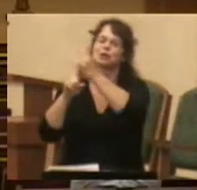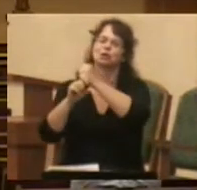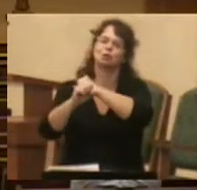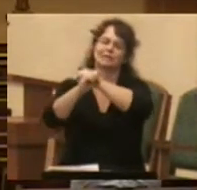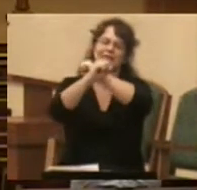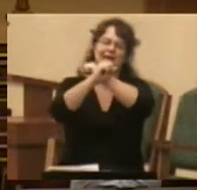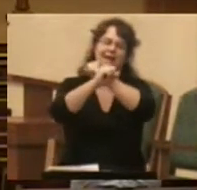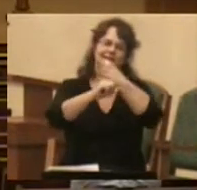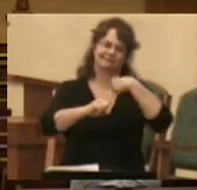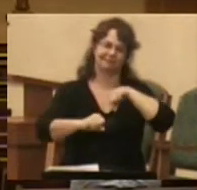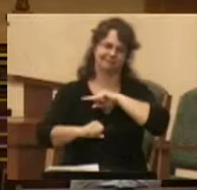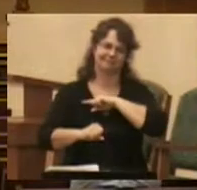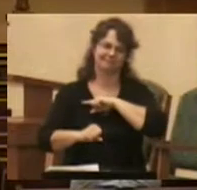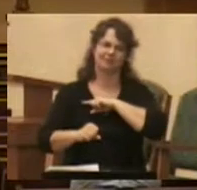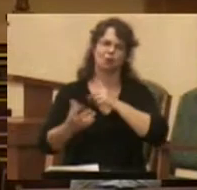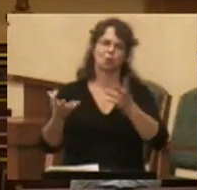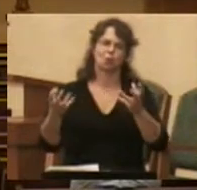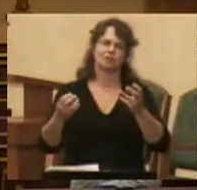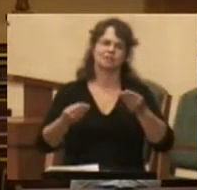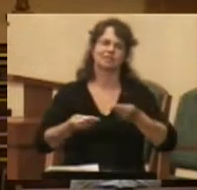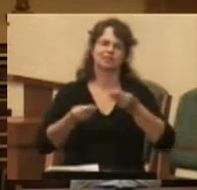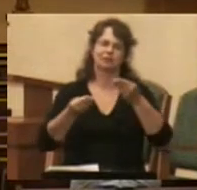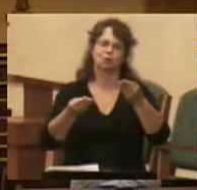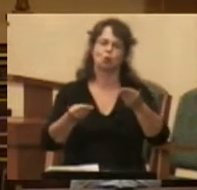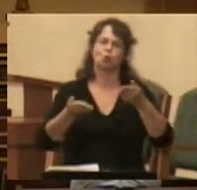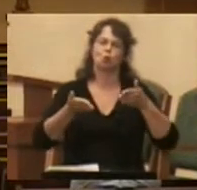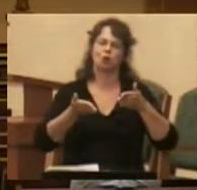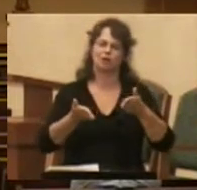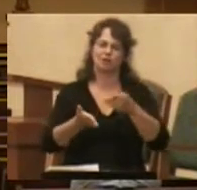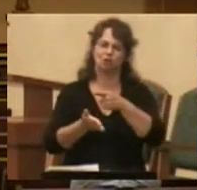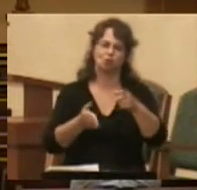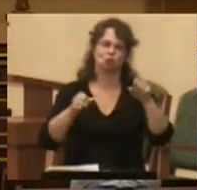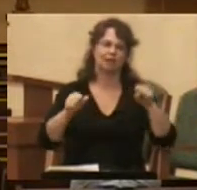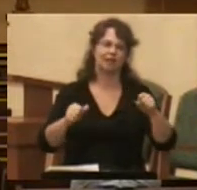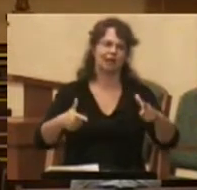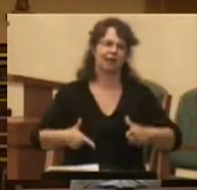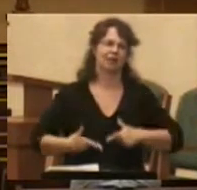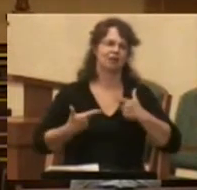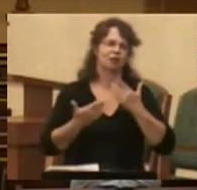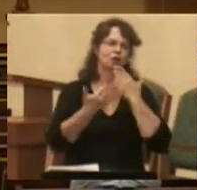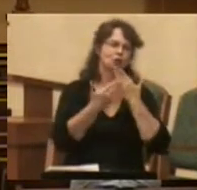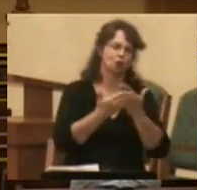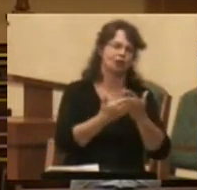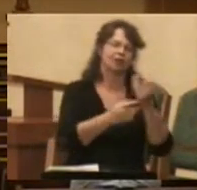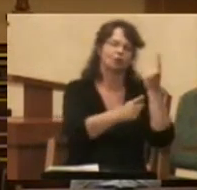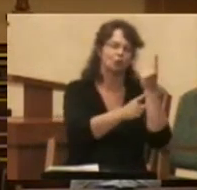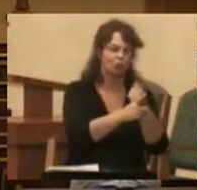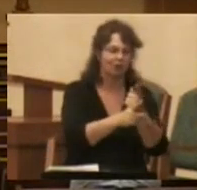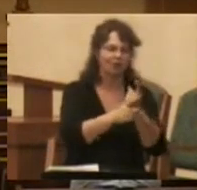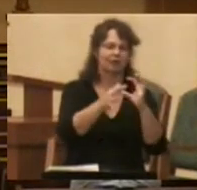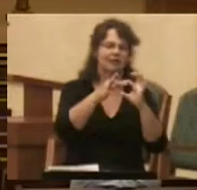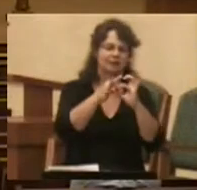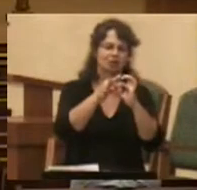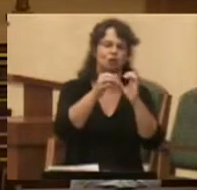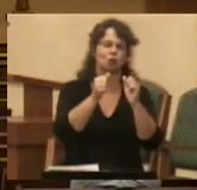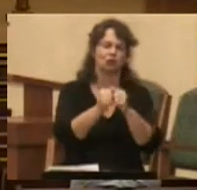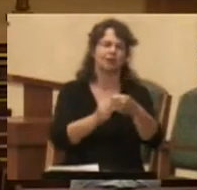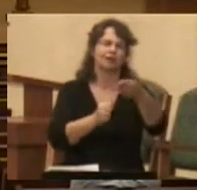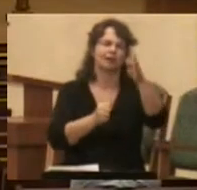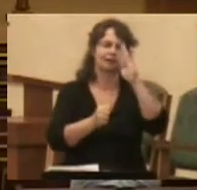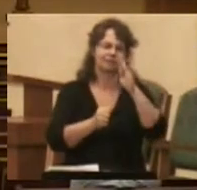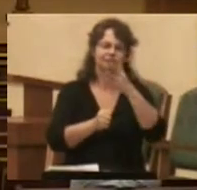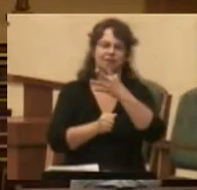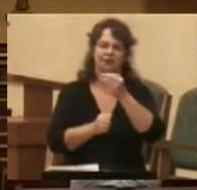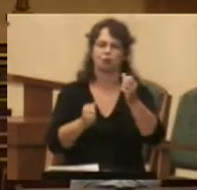us, who wants to give us ways in which we can live in good and right relationship with God and